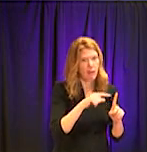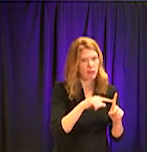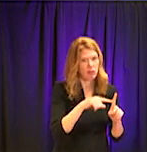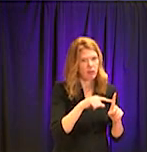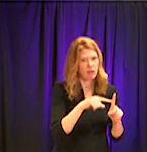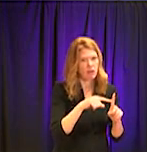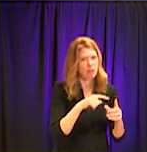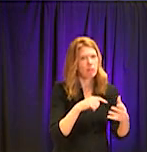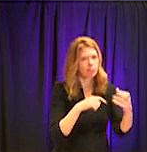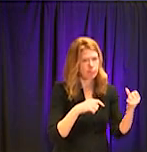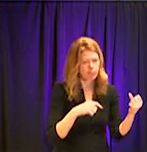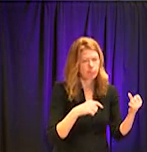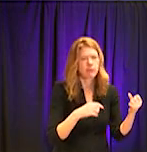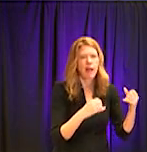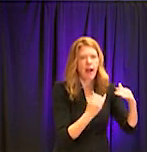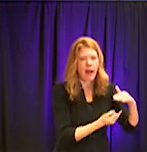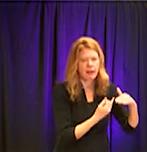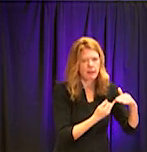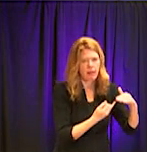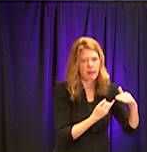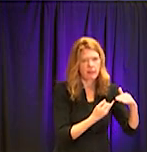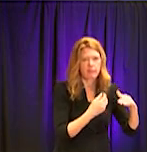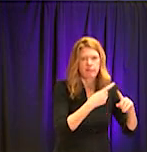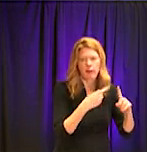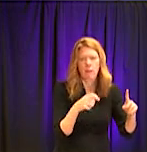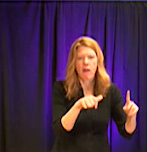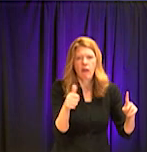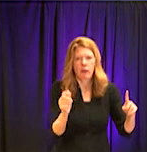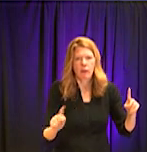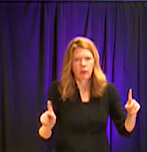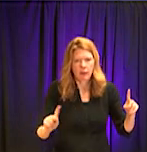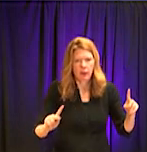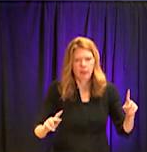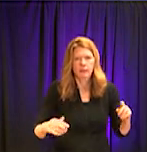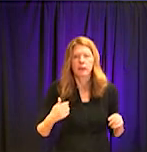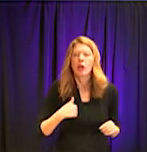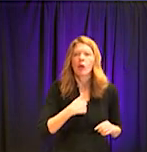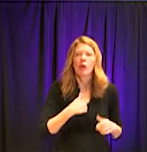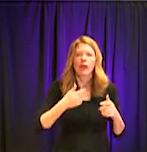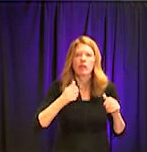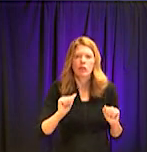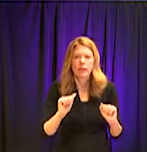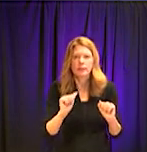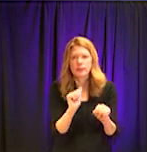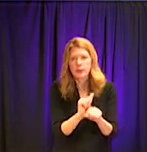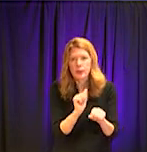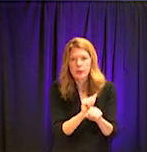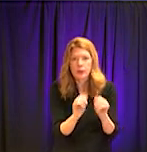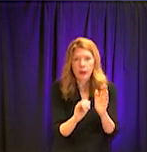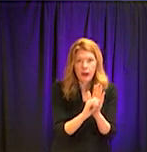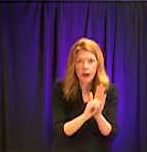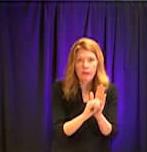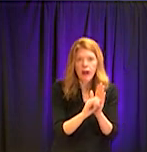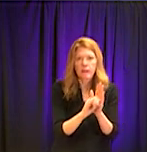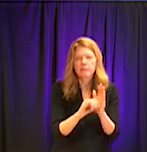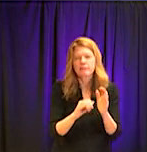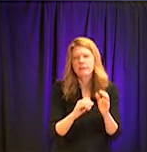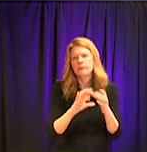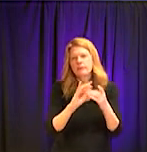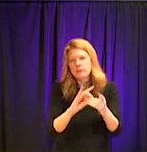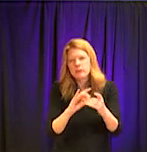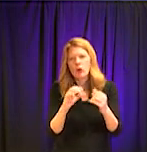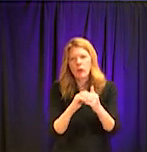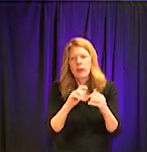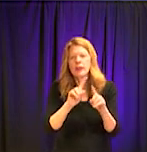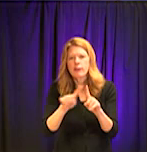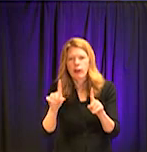Um, we are still working to try to identify, um, partnerships with labs, um, so that we can